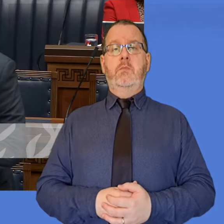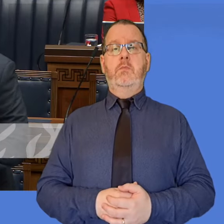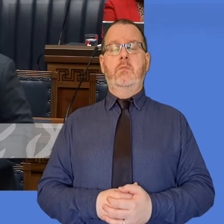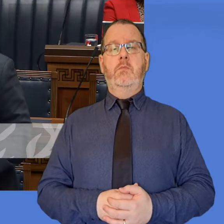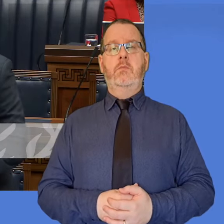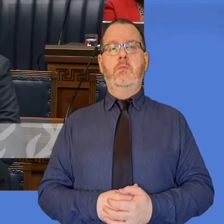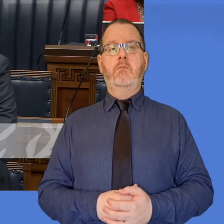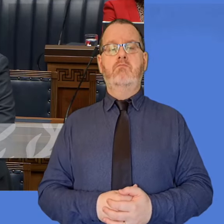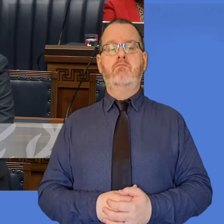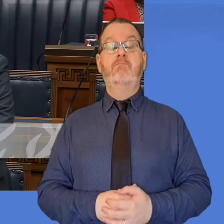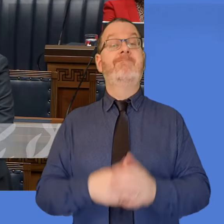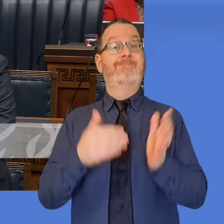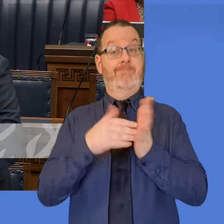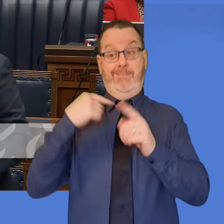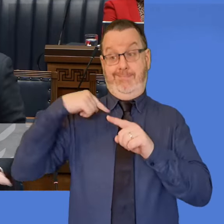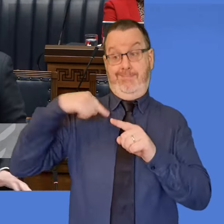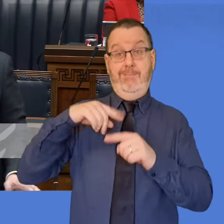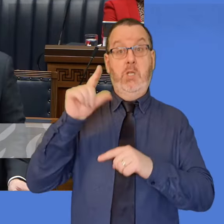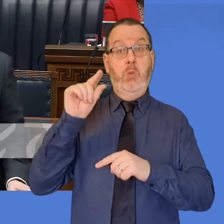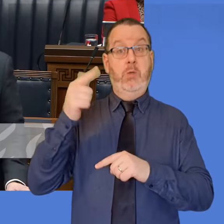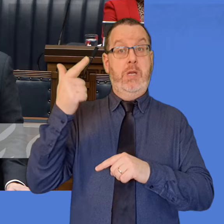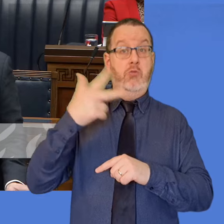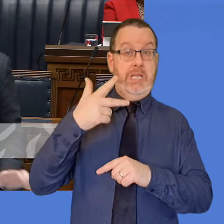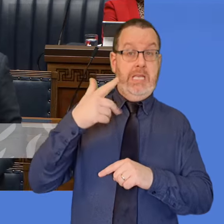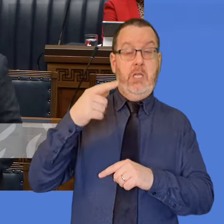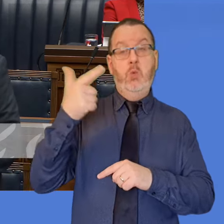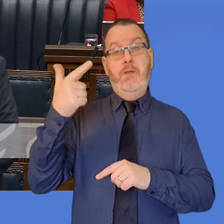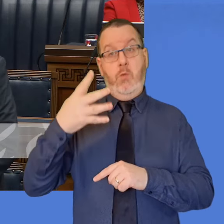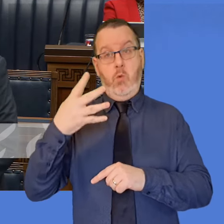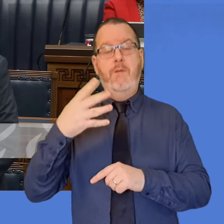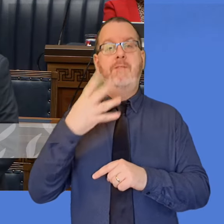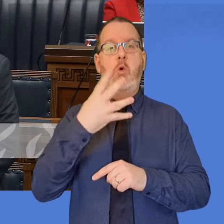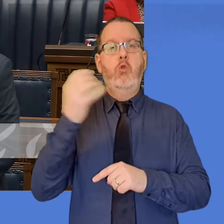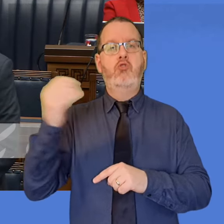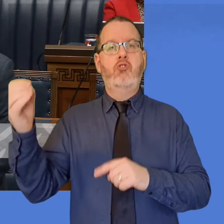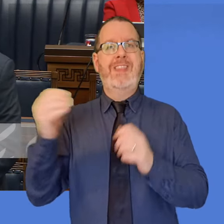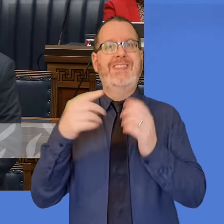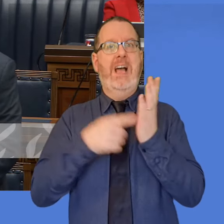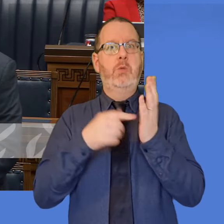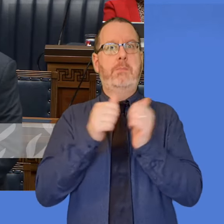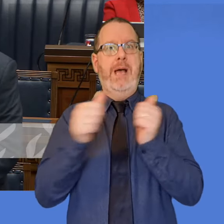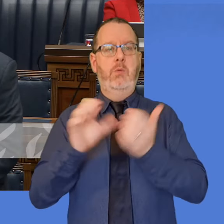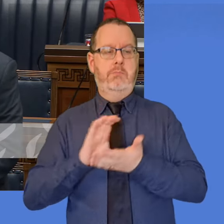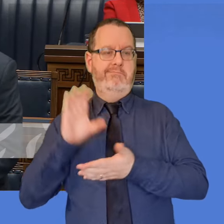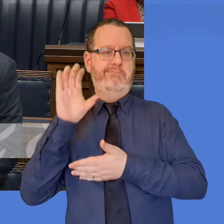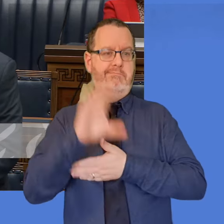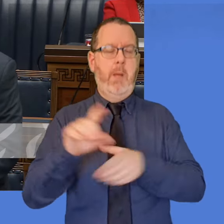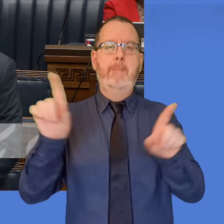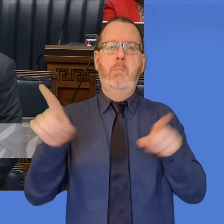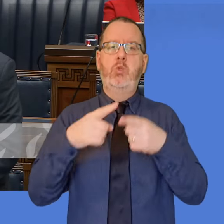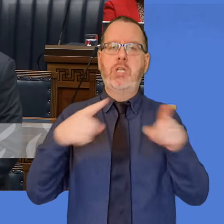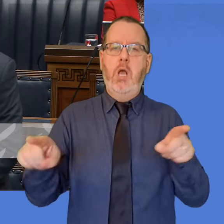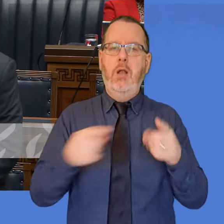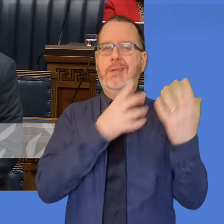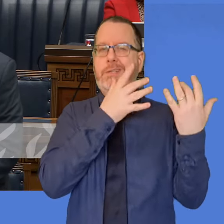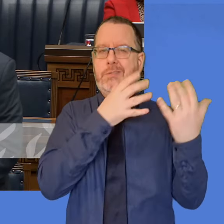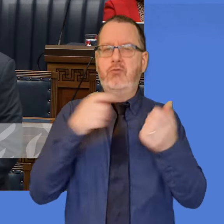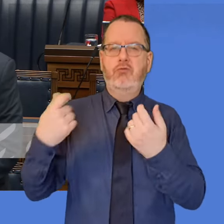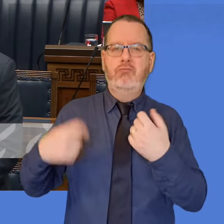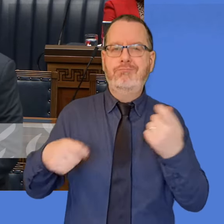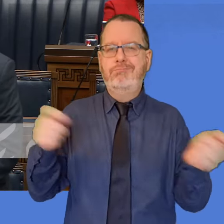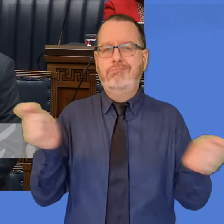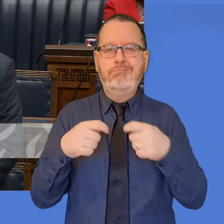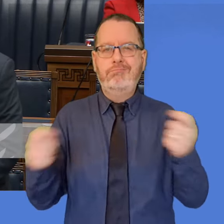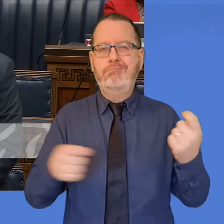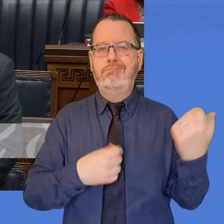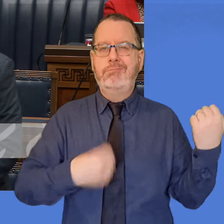Mr. Speaker, in this financial year, 23, 24, £400,000 was allocated to the Musical Instruments Programme, and